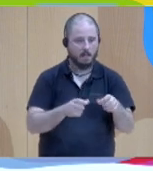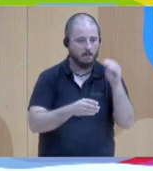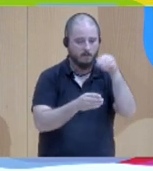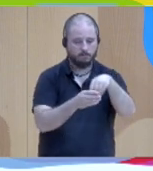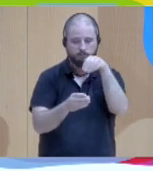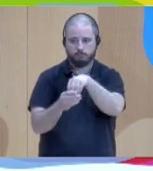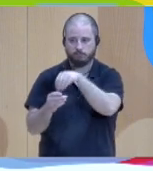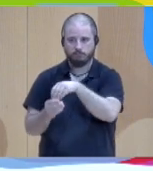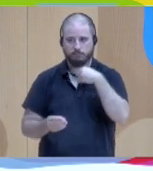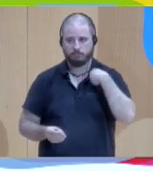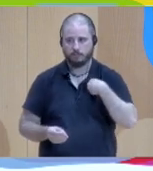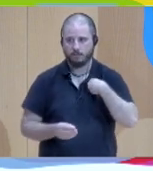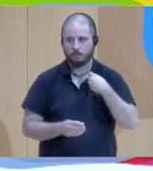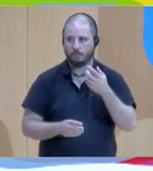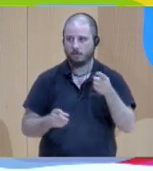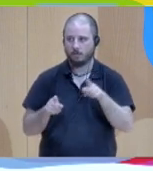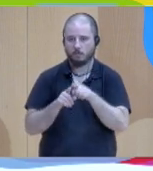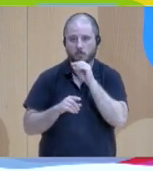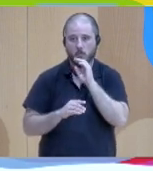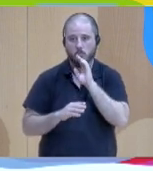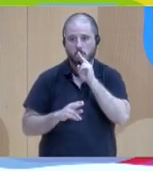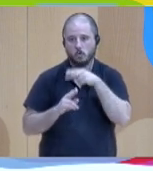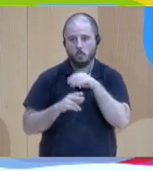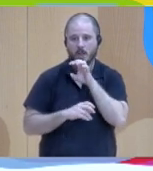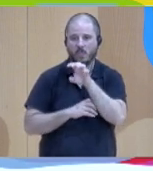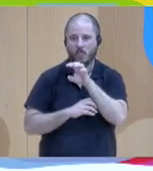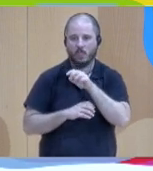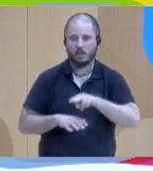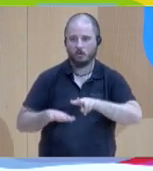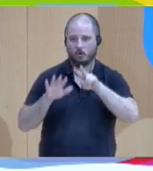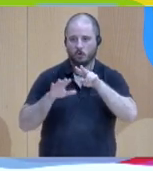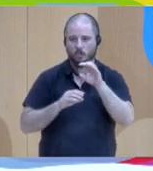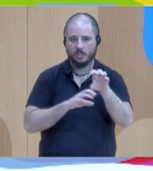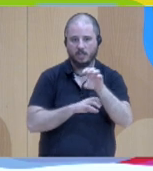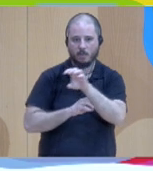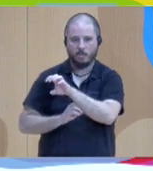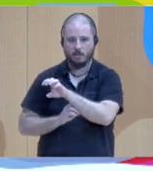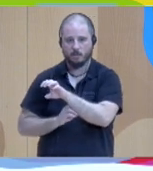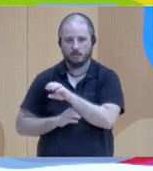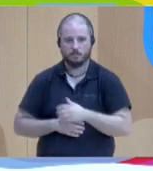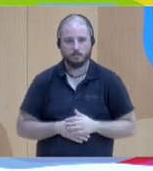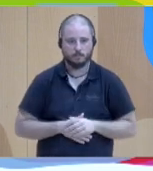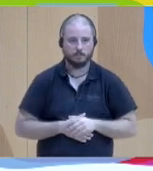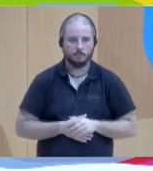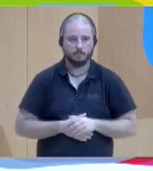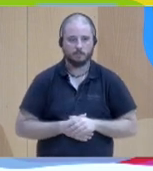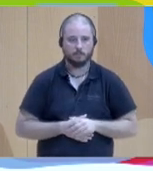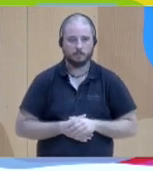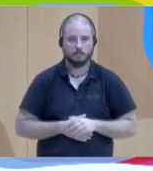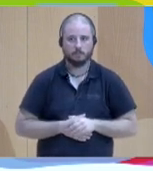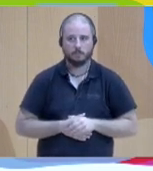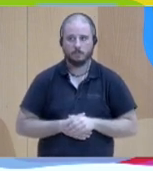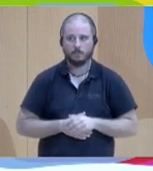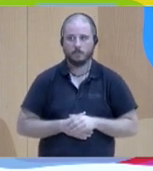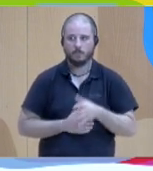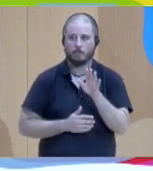that okay you got one head and you have the head growing back again we went to New Zealand